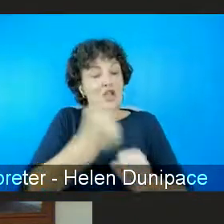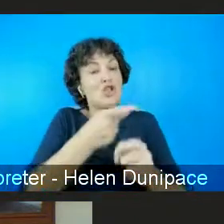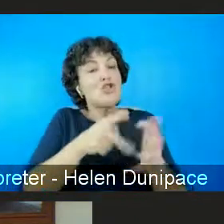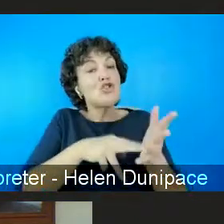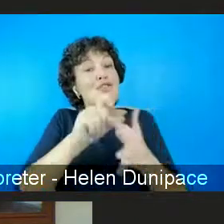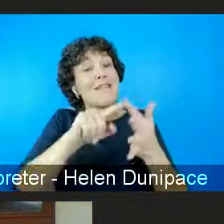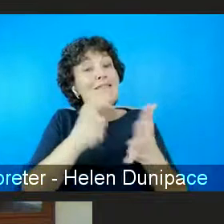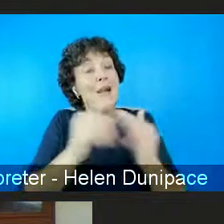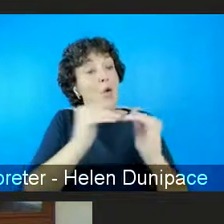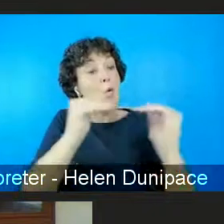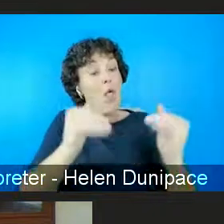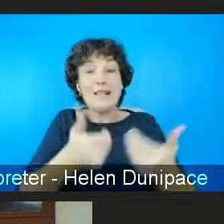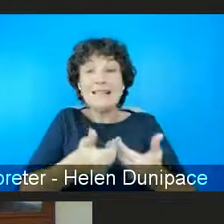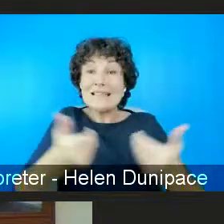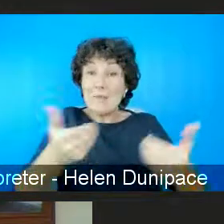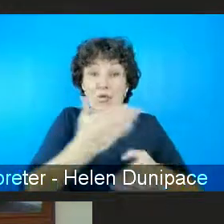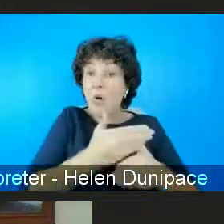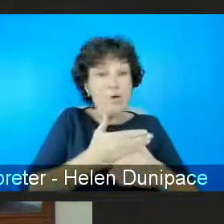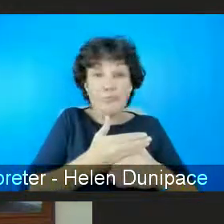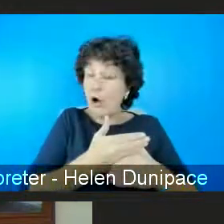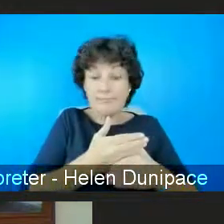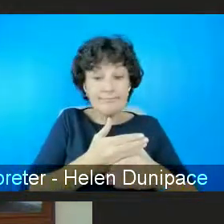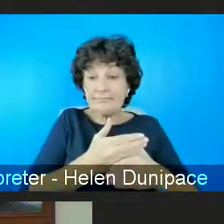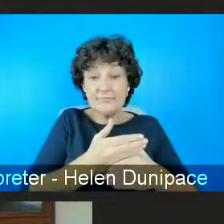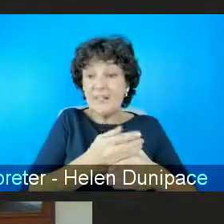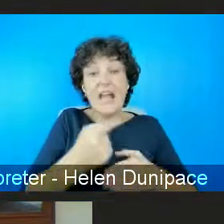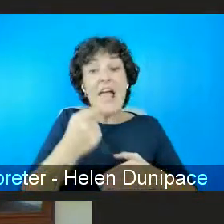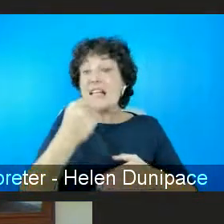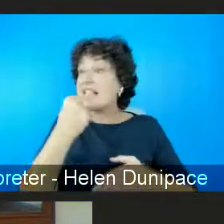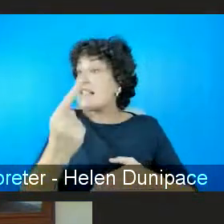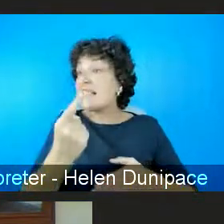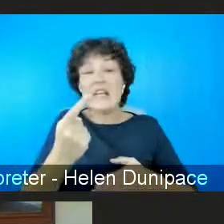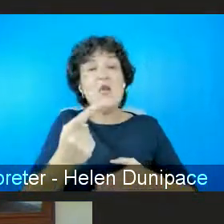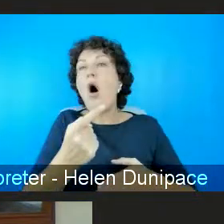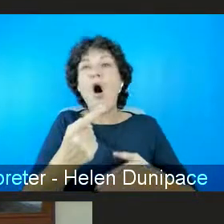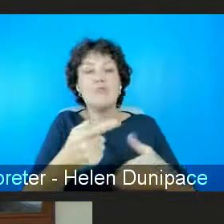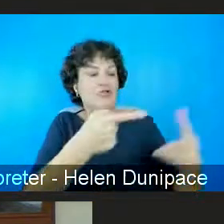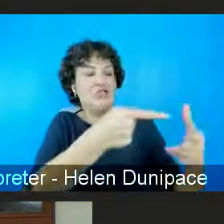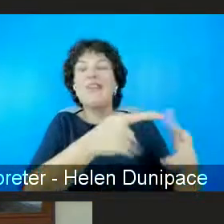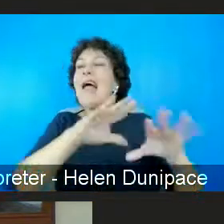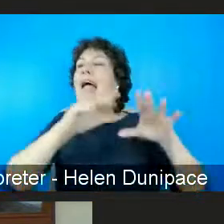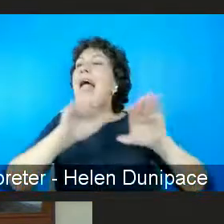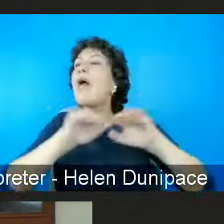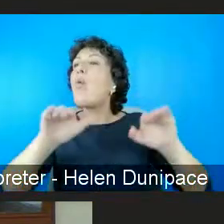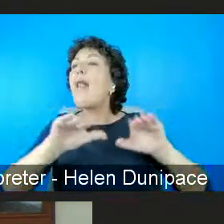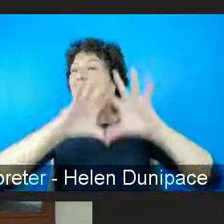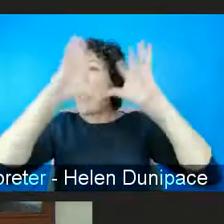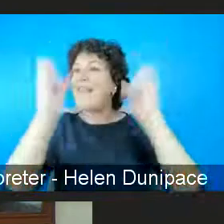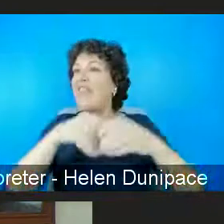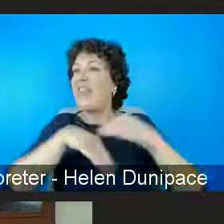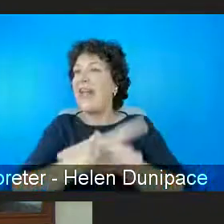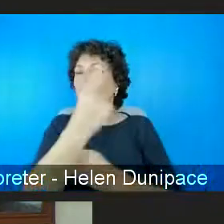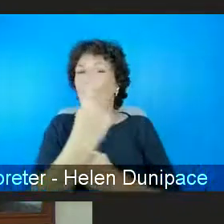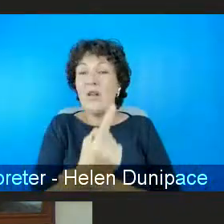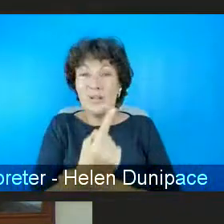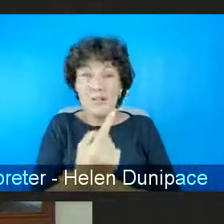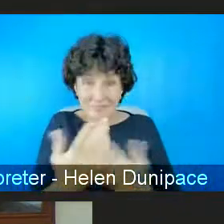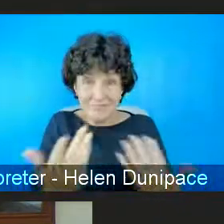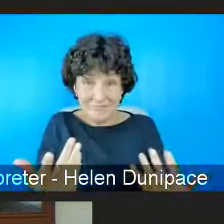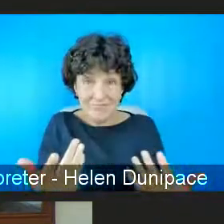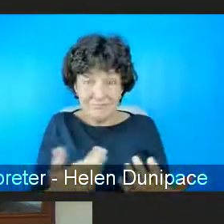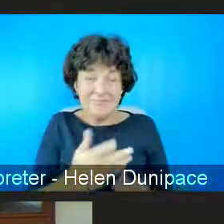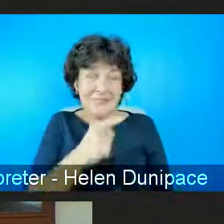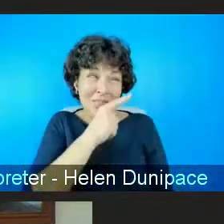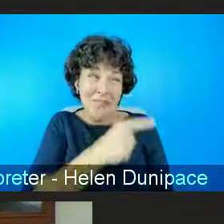work um and through all the equality in the equality salad and that that has had a